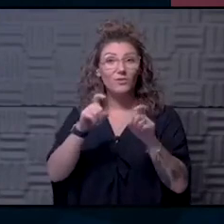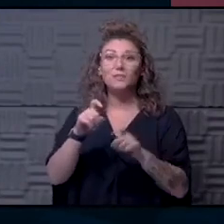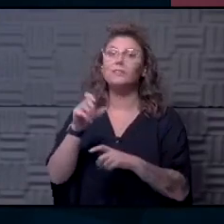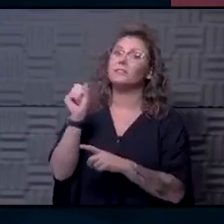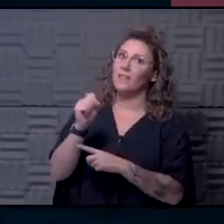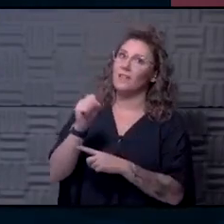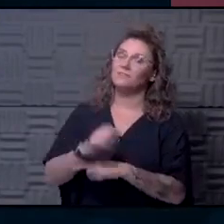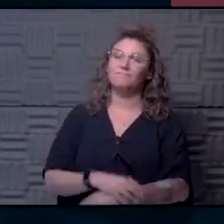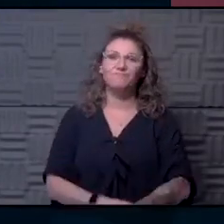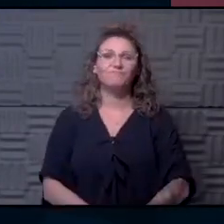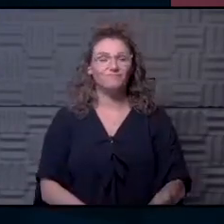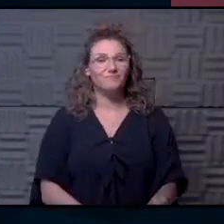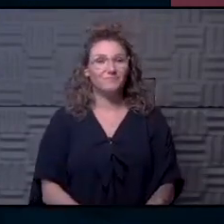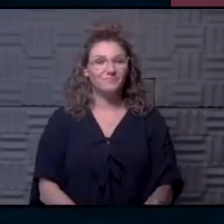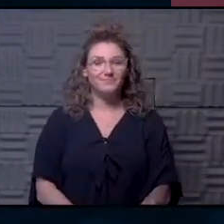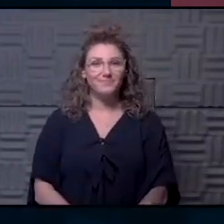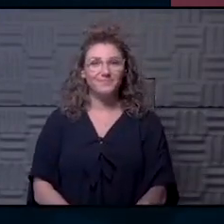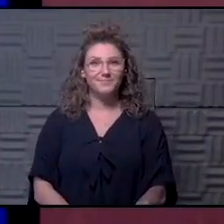hauler.